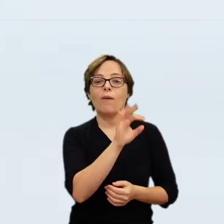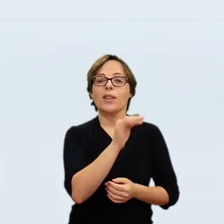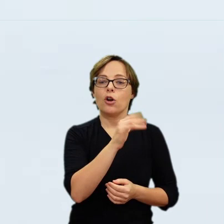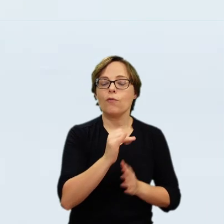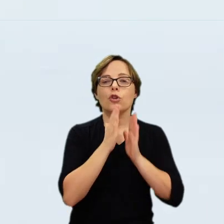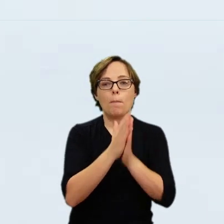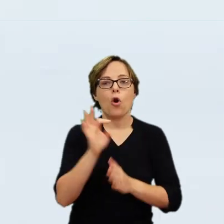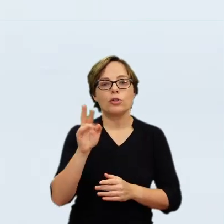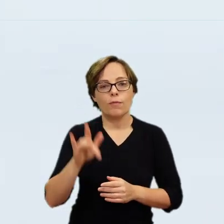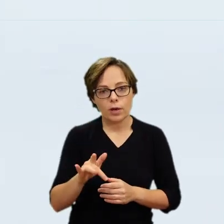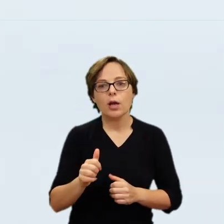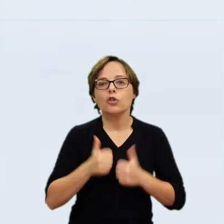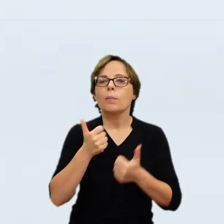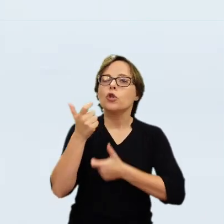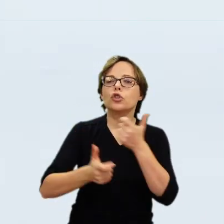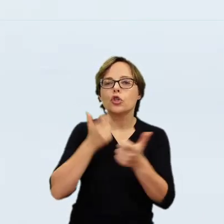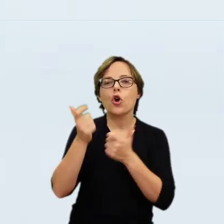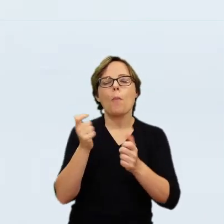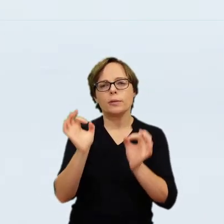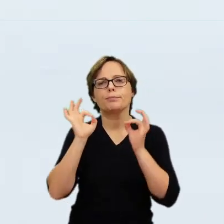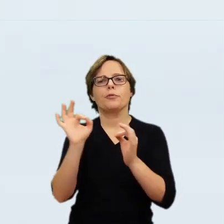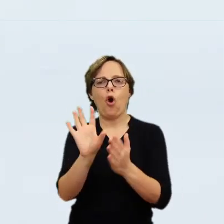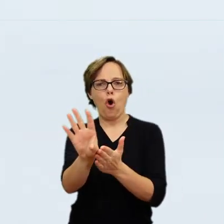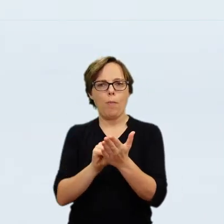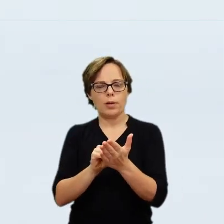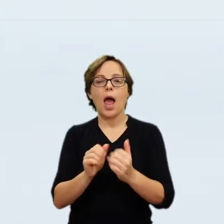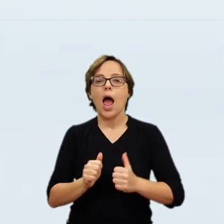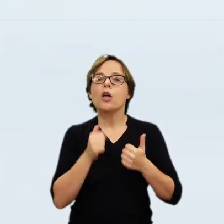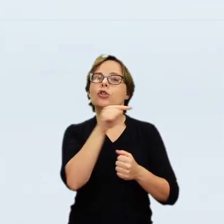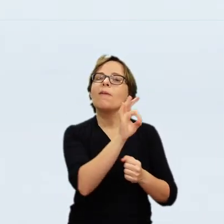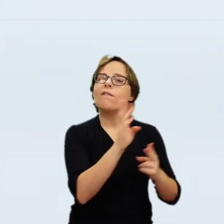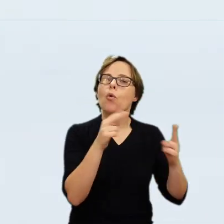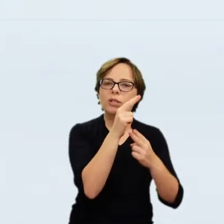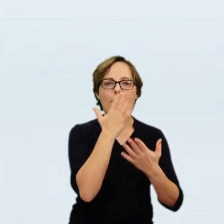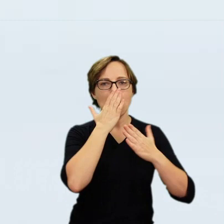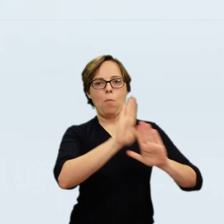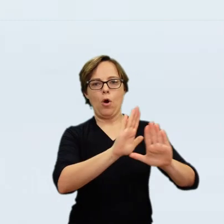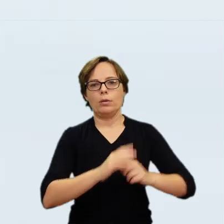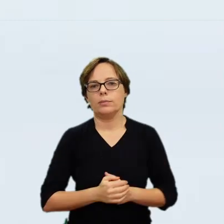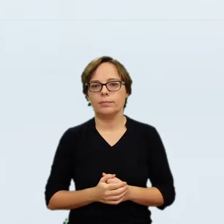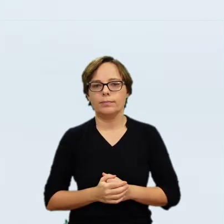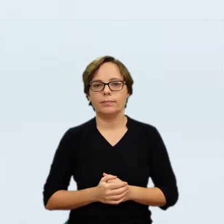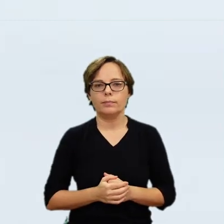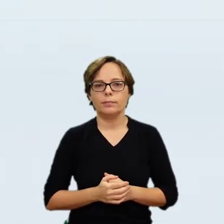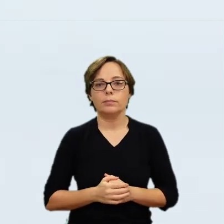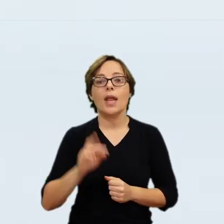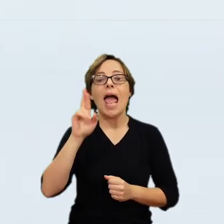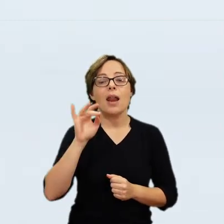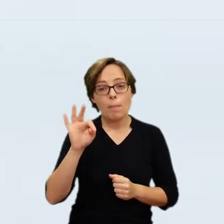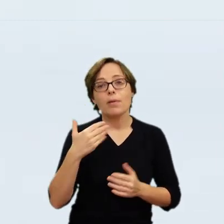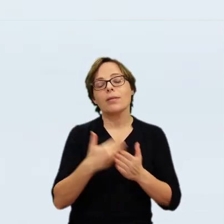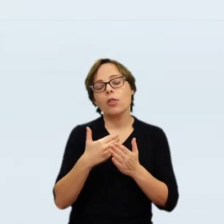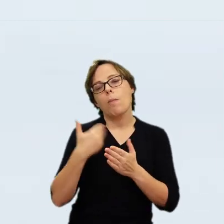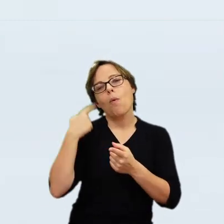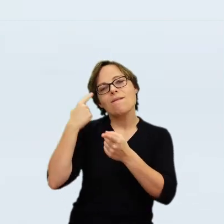also the lucky owner of one of the most wonderful works by Rembrandt, a great master. The 35-year-old